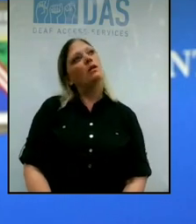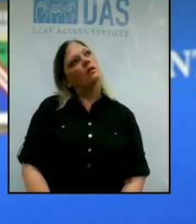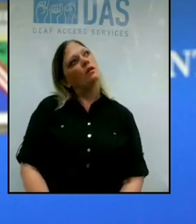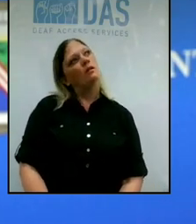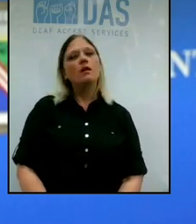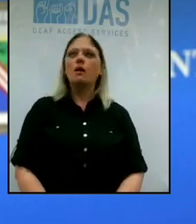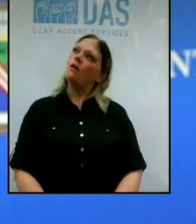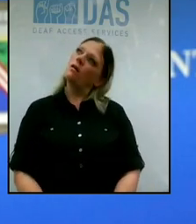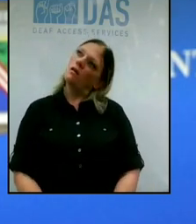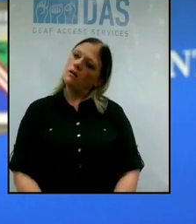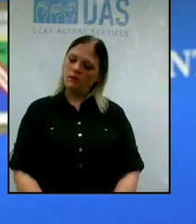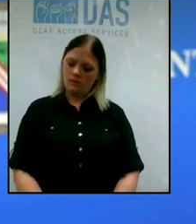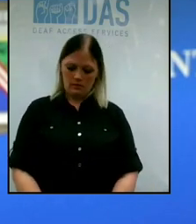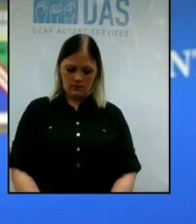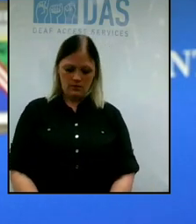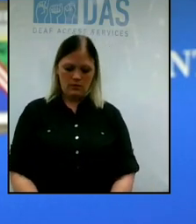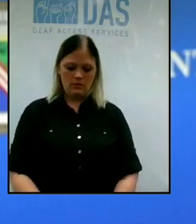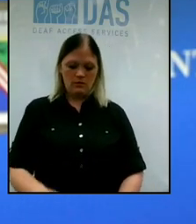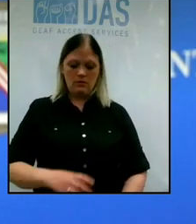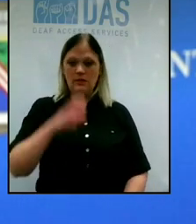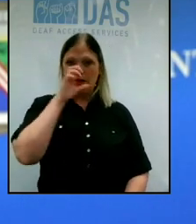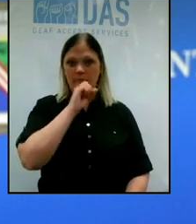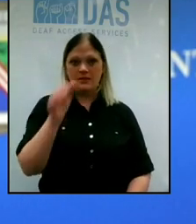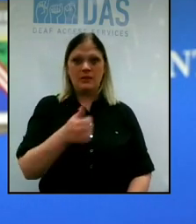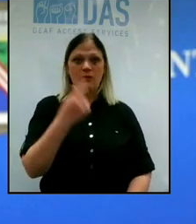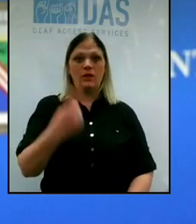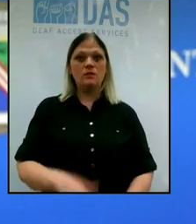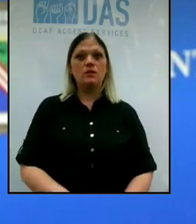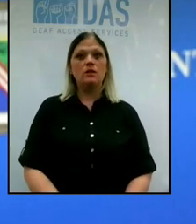Thanks. Did I miss anybody else?